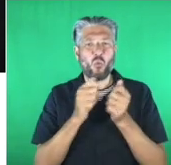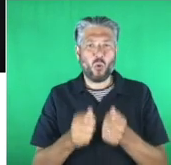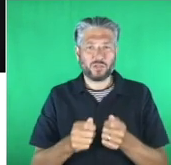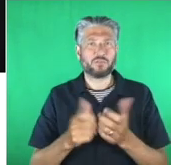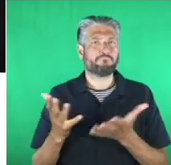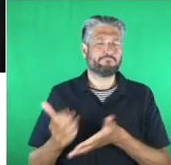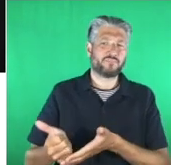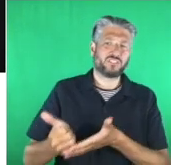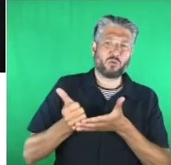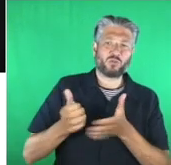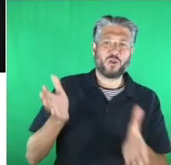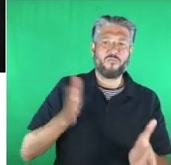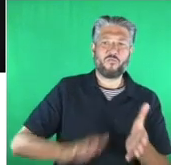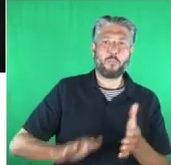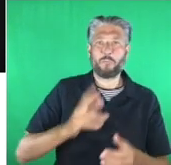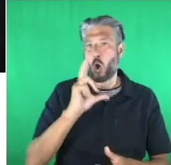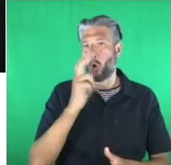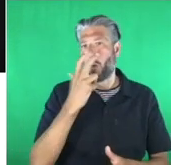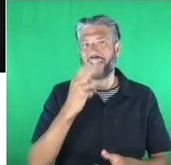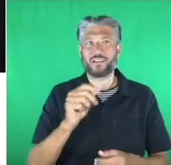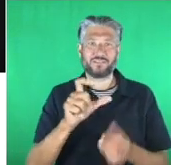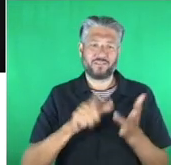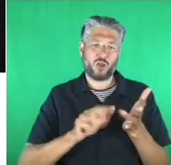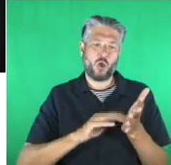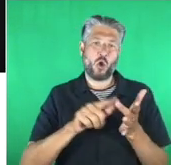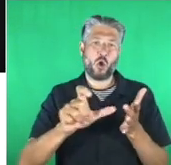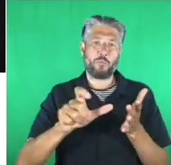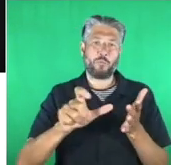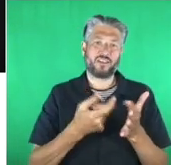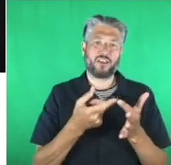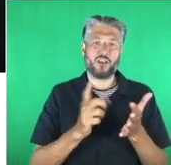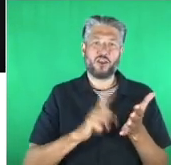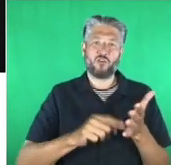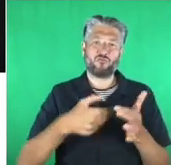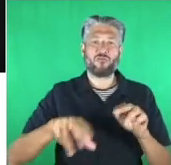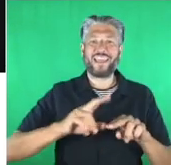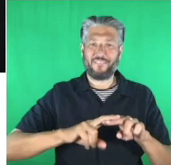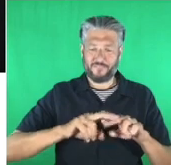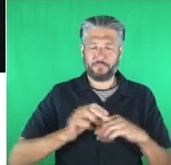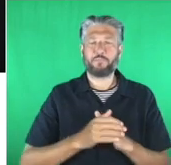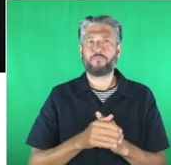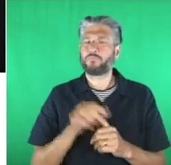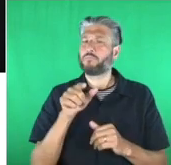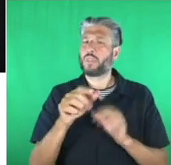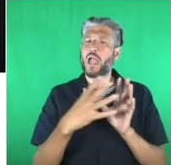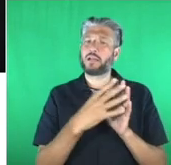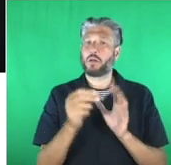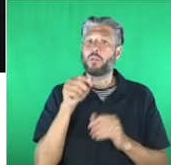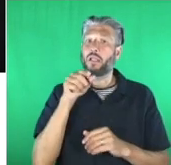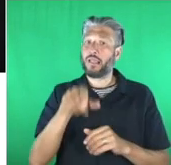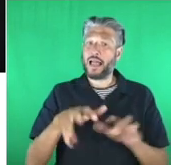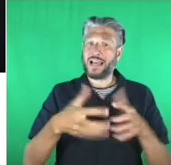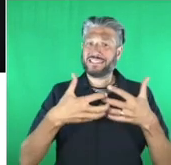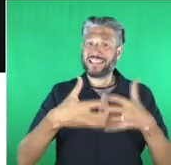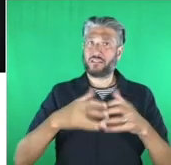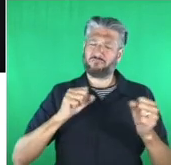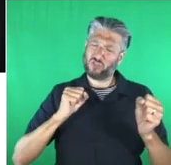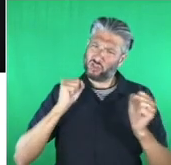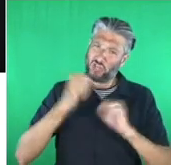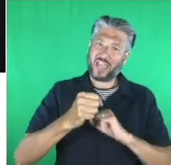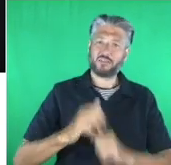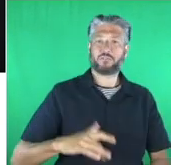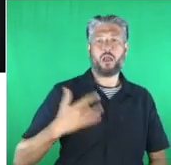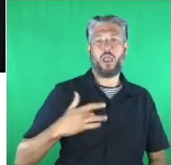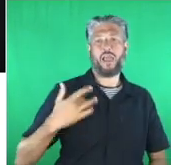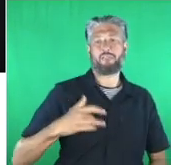award highlights some of the amazing ways that tech is transforming lives across sub-saharan africa we have had a high